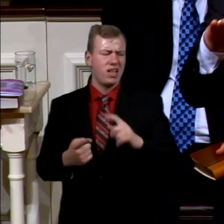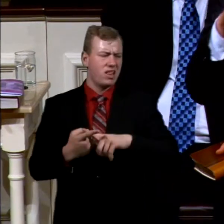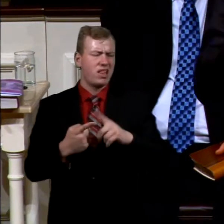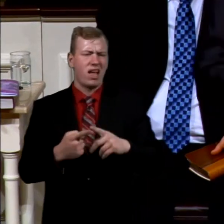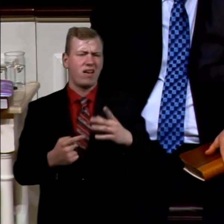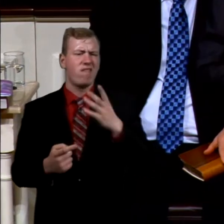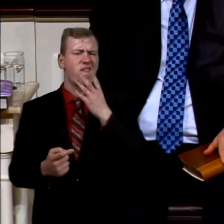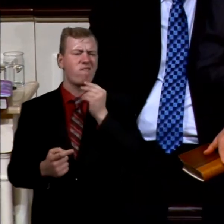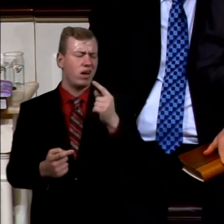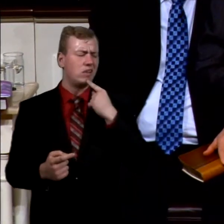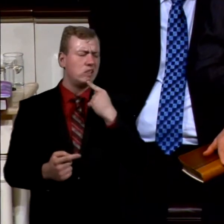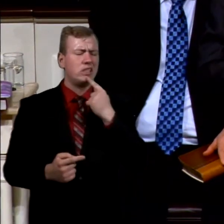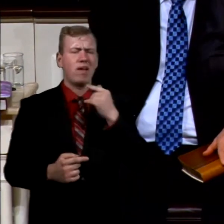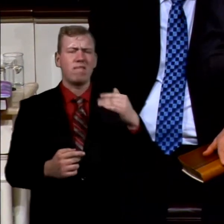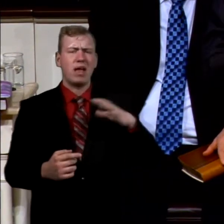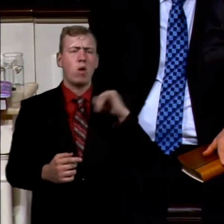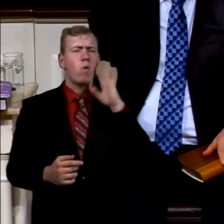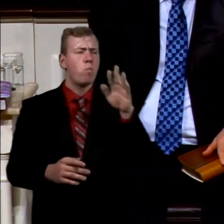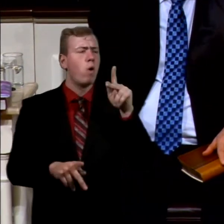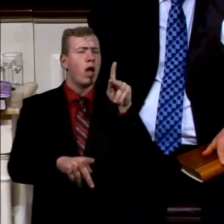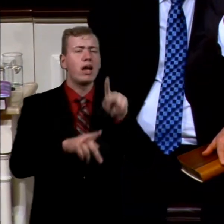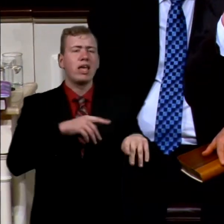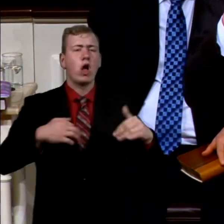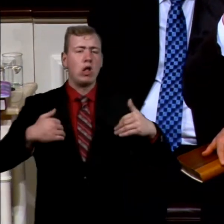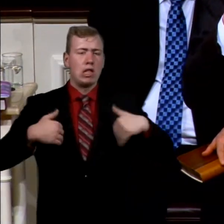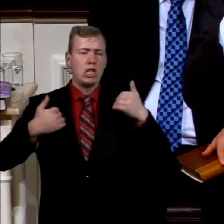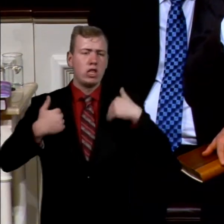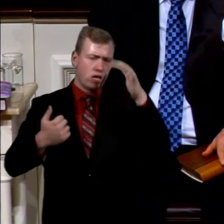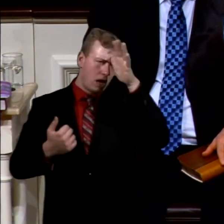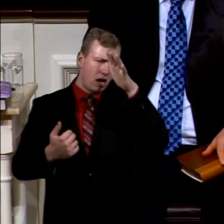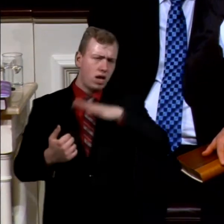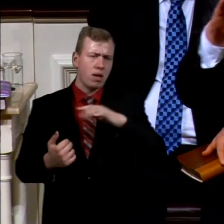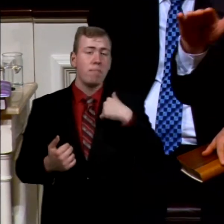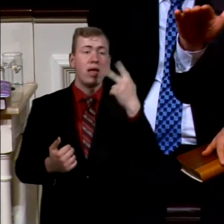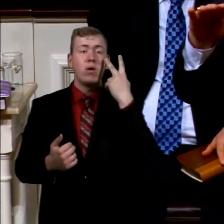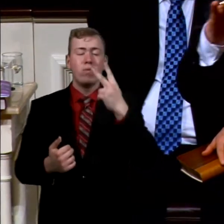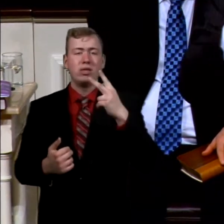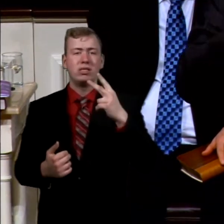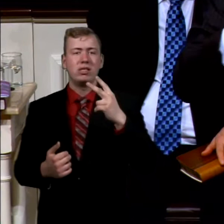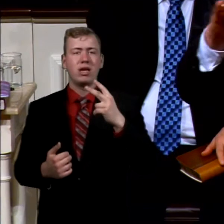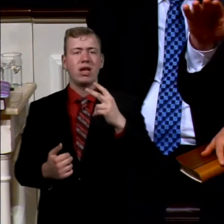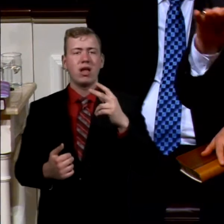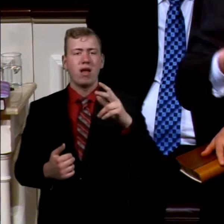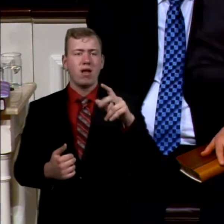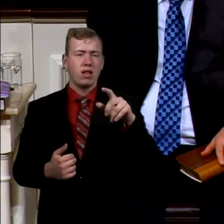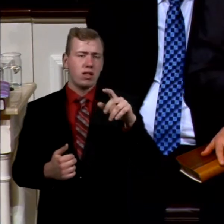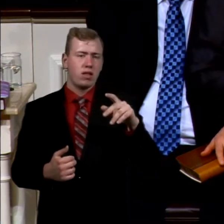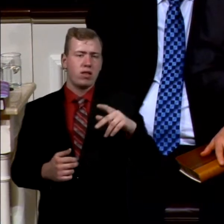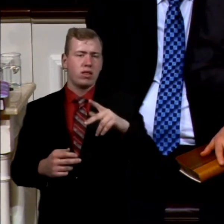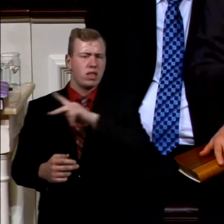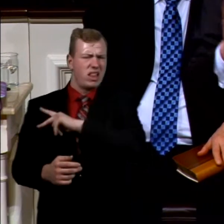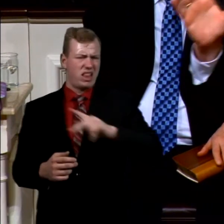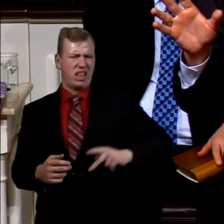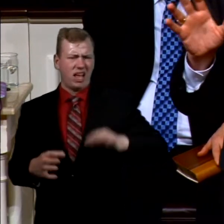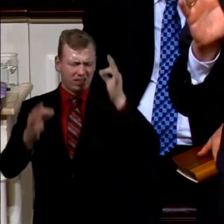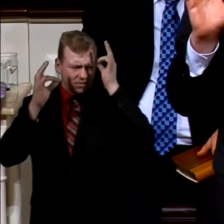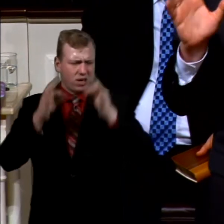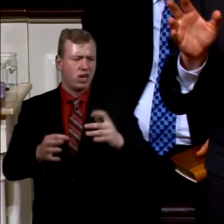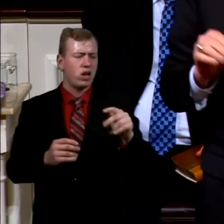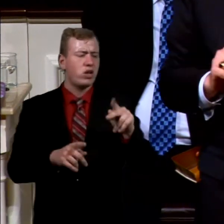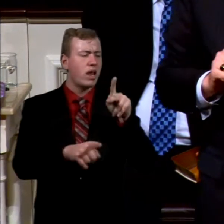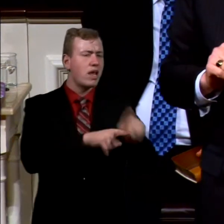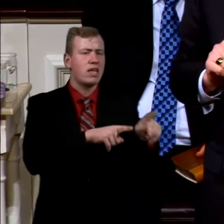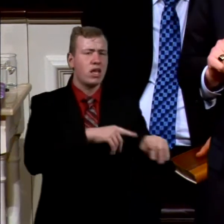cut off the young men. We see Pharaoh's his his decision to get rid of young men. That's still